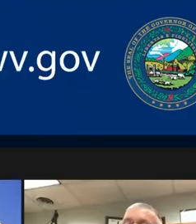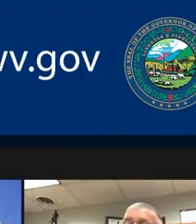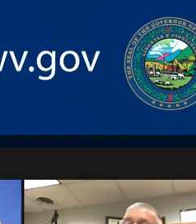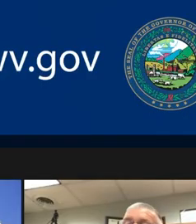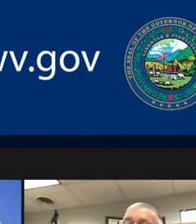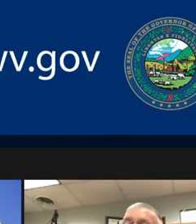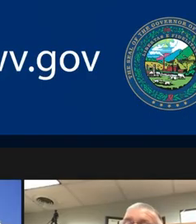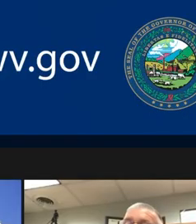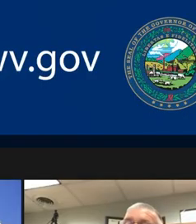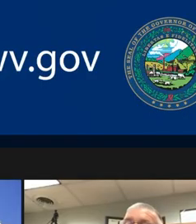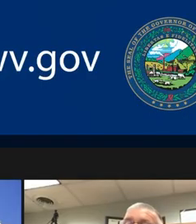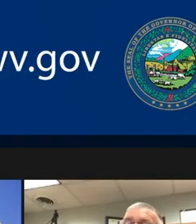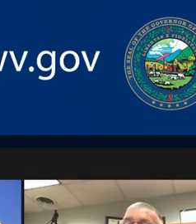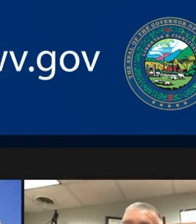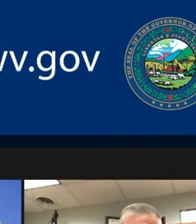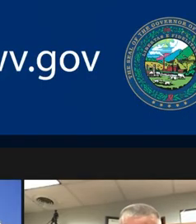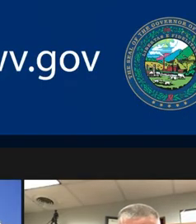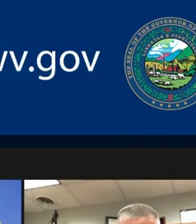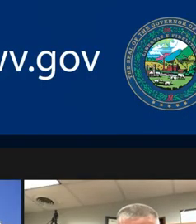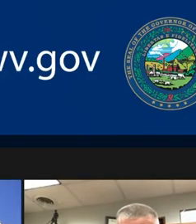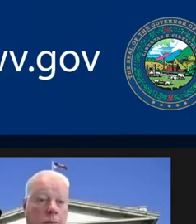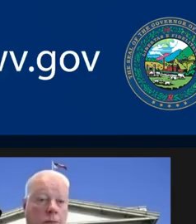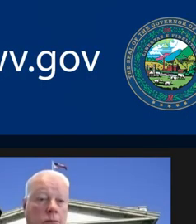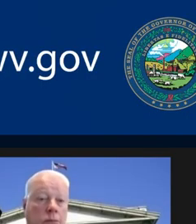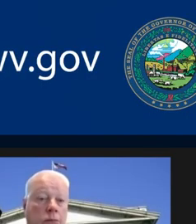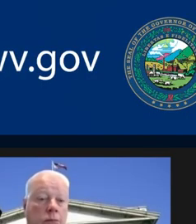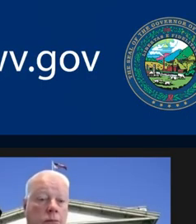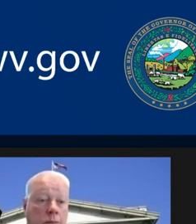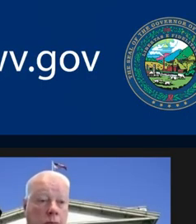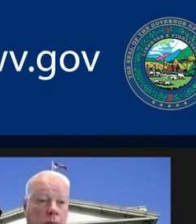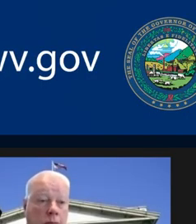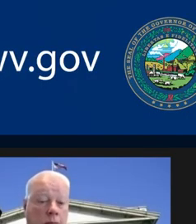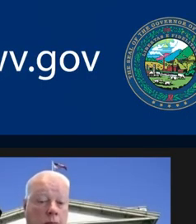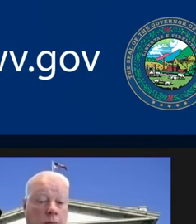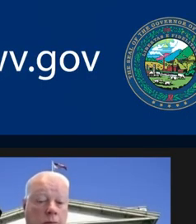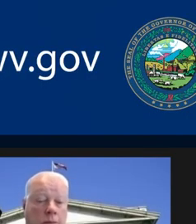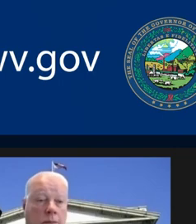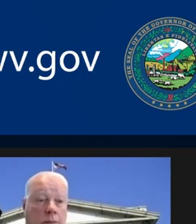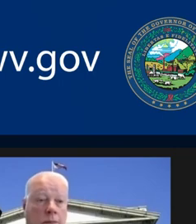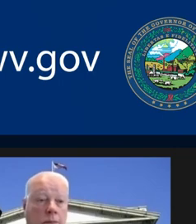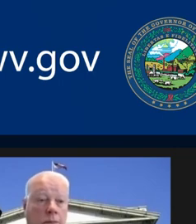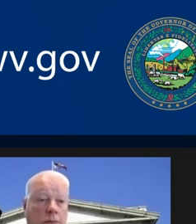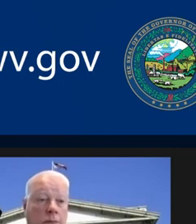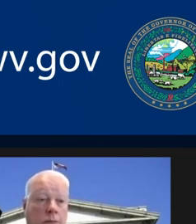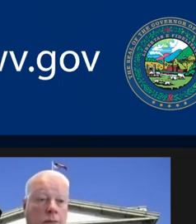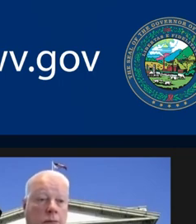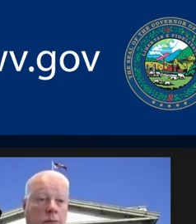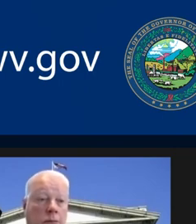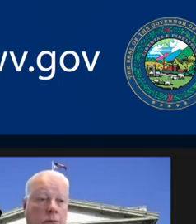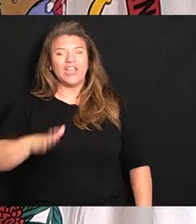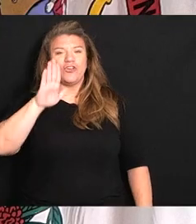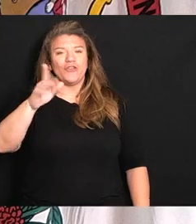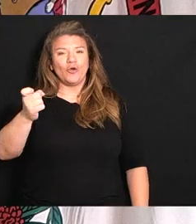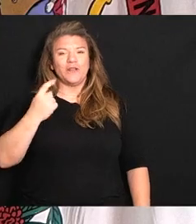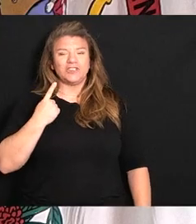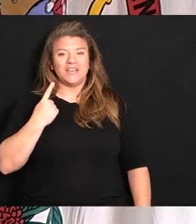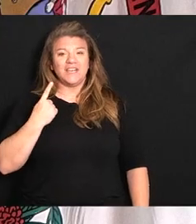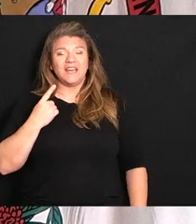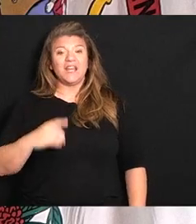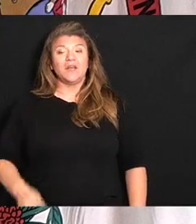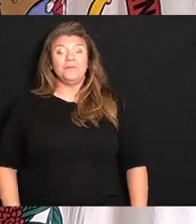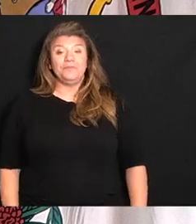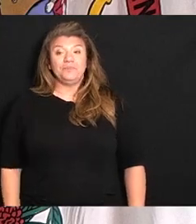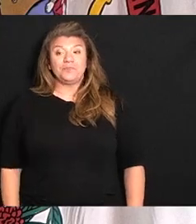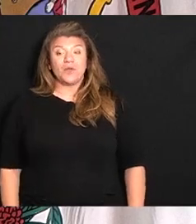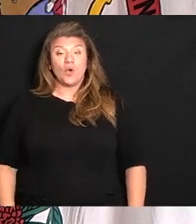it's Megan is that correct yes okay okay Megan thanks so much for your question and everything Megan what we